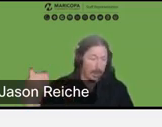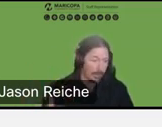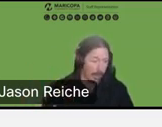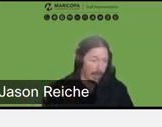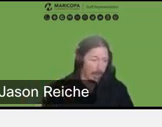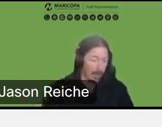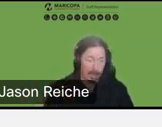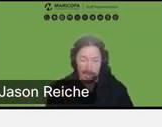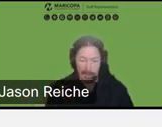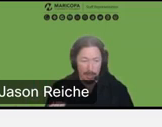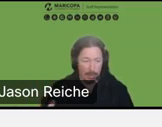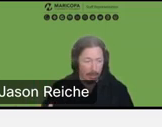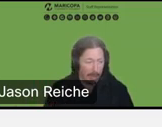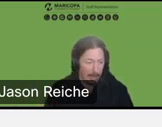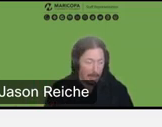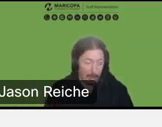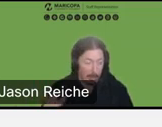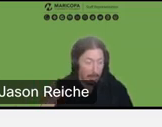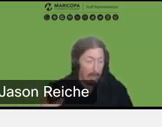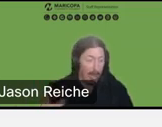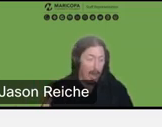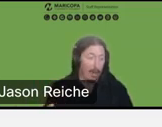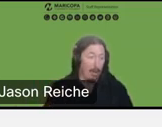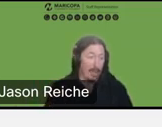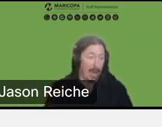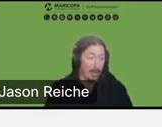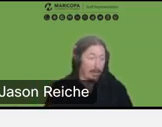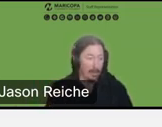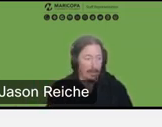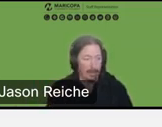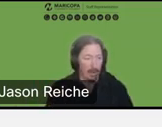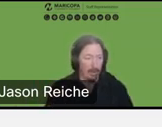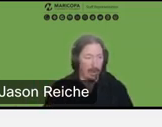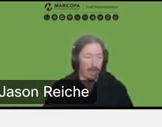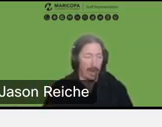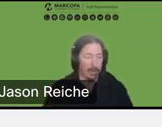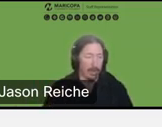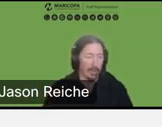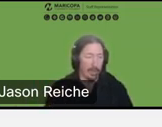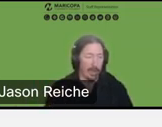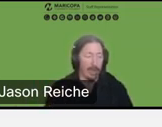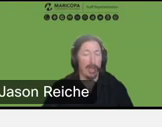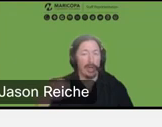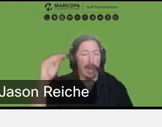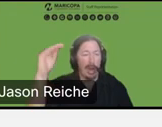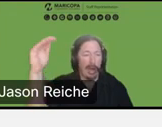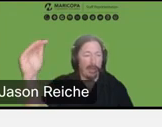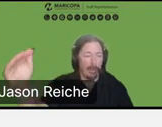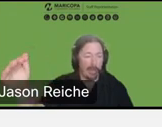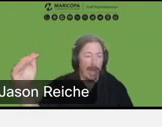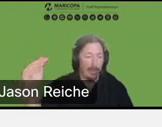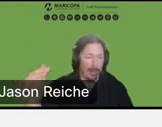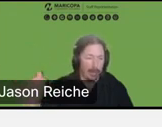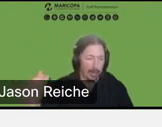you're watching the video. It's something really complex, you may not know what's happening, but then by going and putting audio descriptions on, you're now having